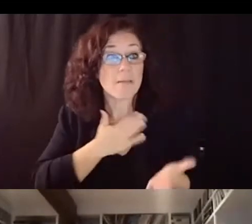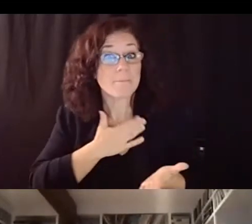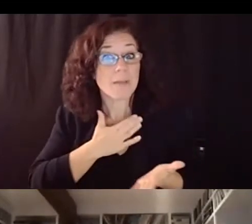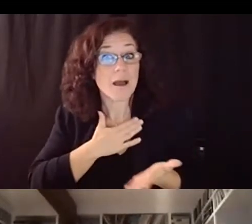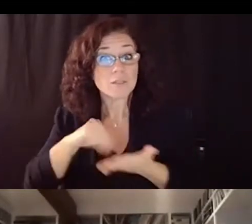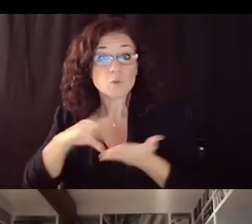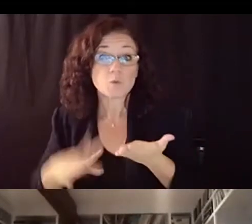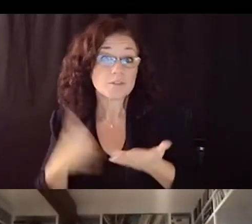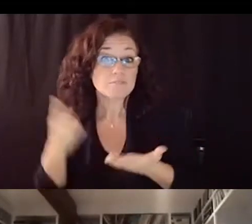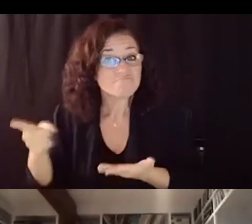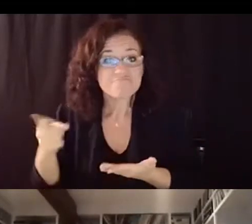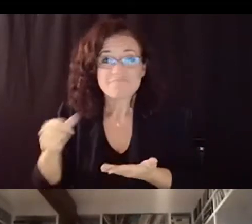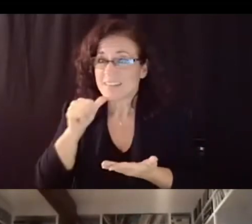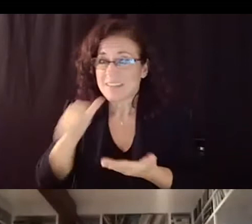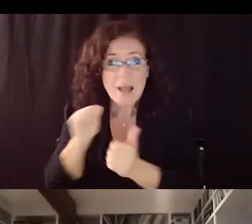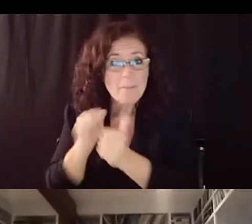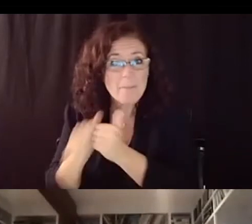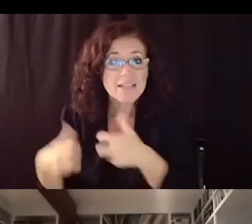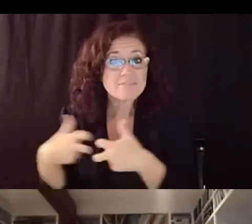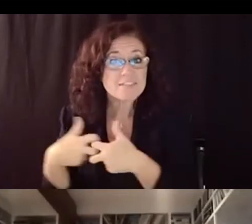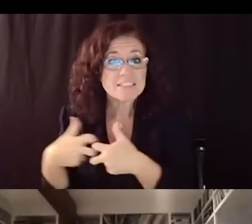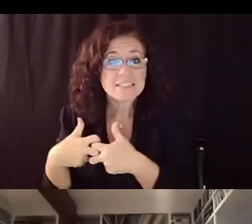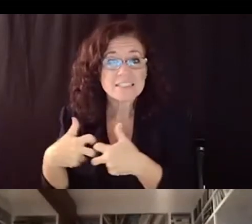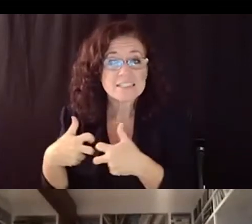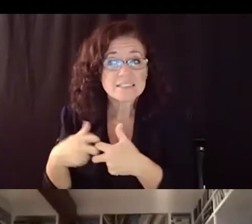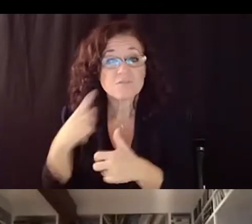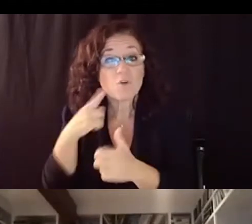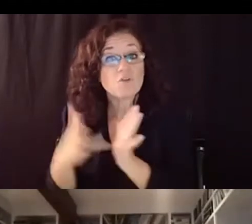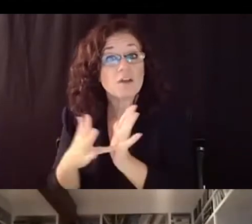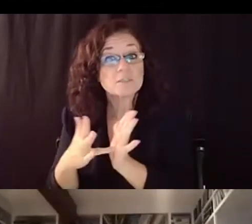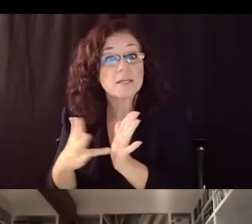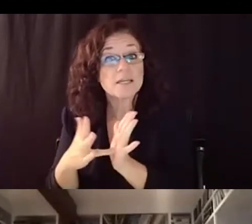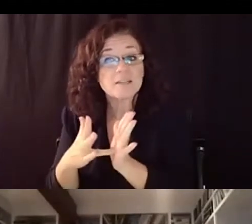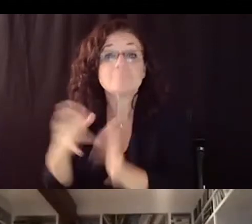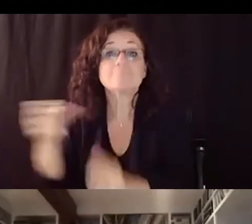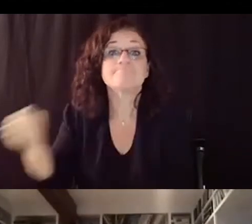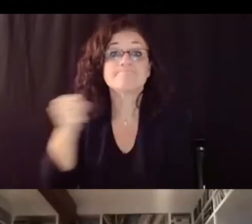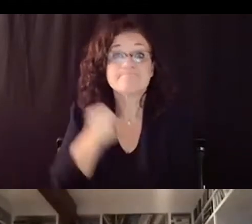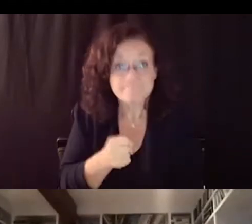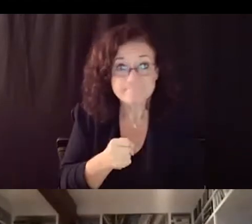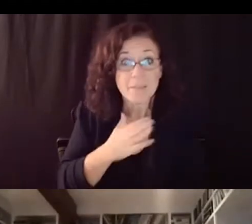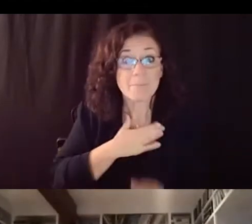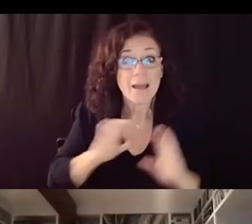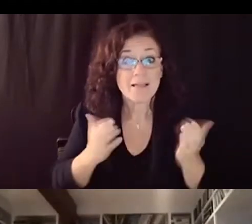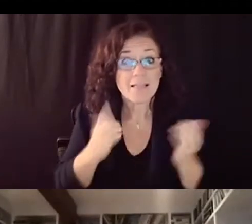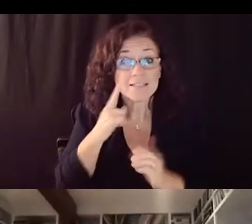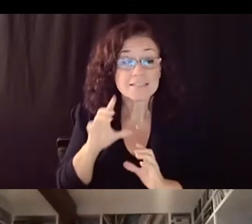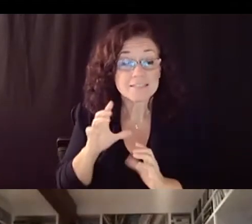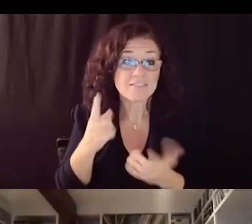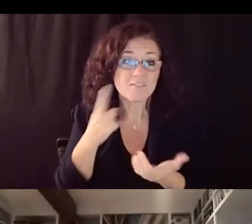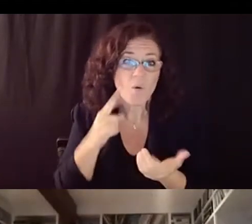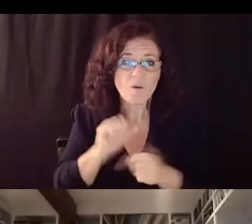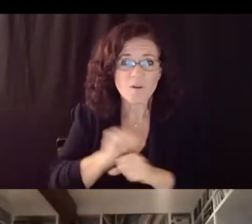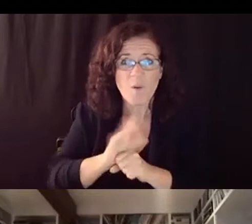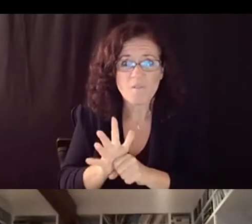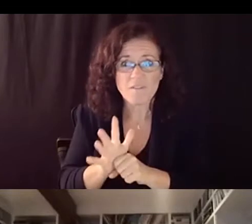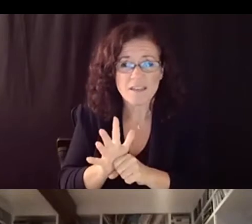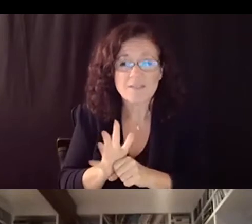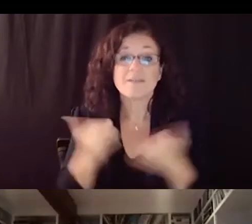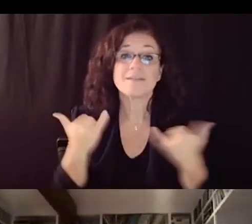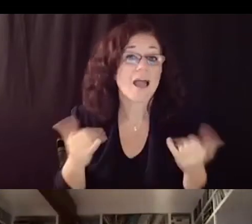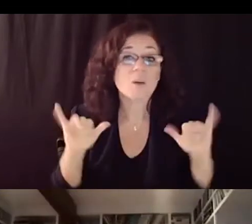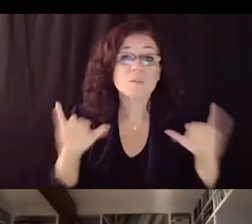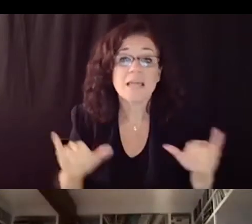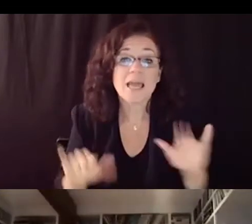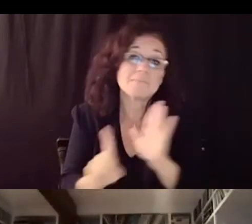year they were placed into my class during covid remote learning and now they're you know d's or f's again